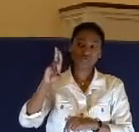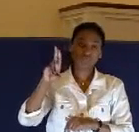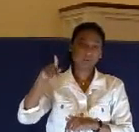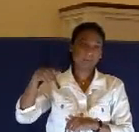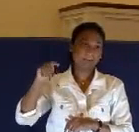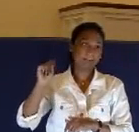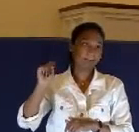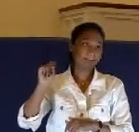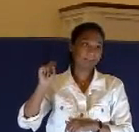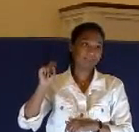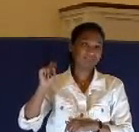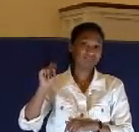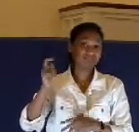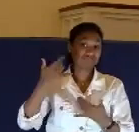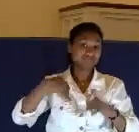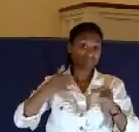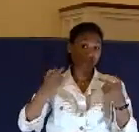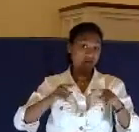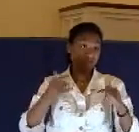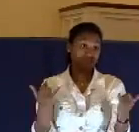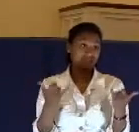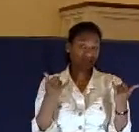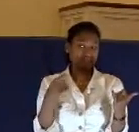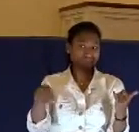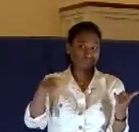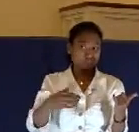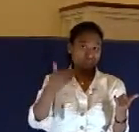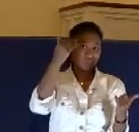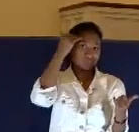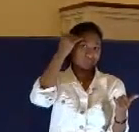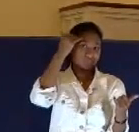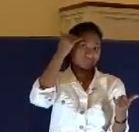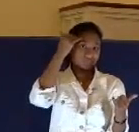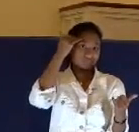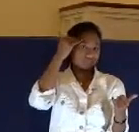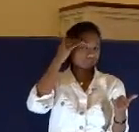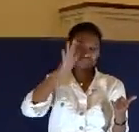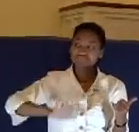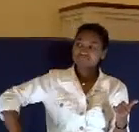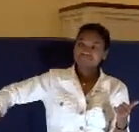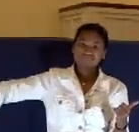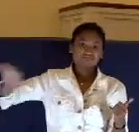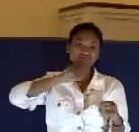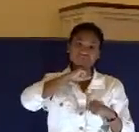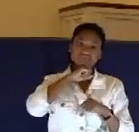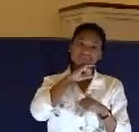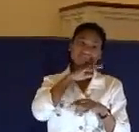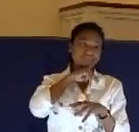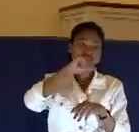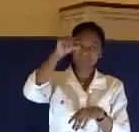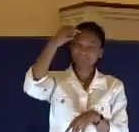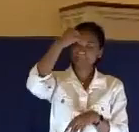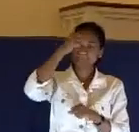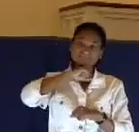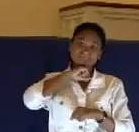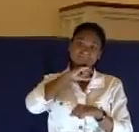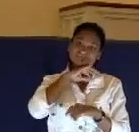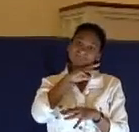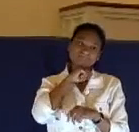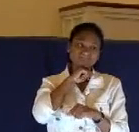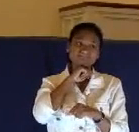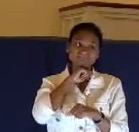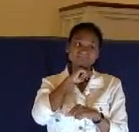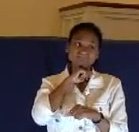By the way, that sort of thing goes on today, as you know. All kind of corruption in government.